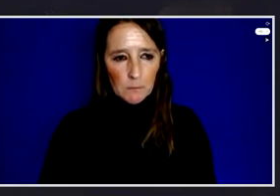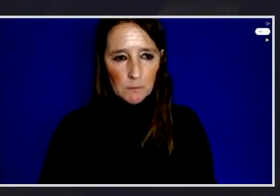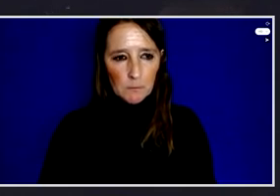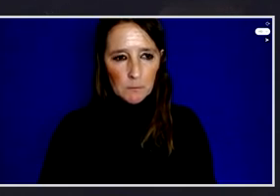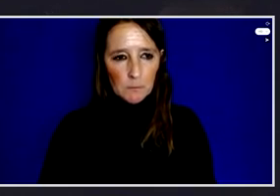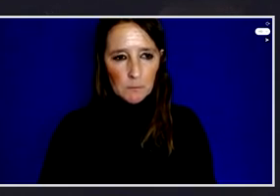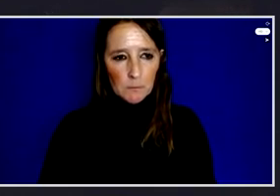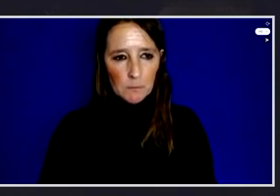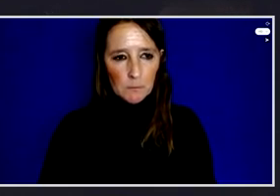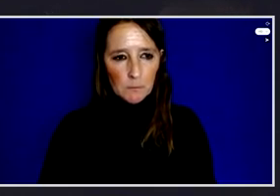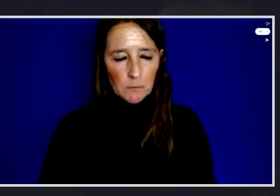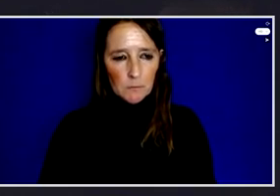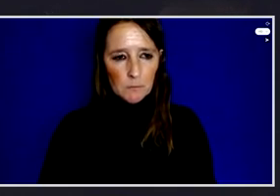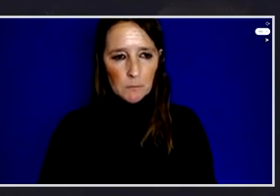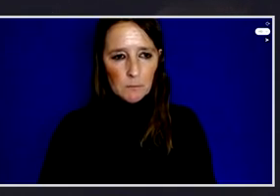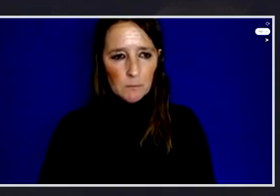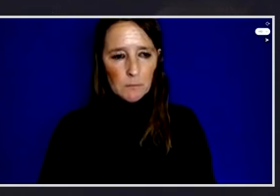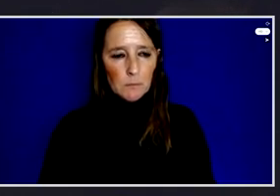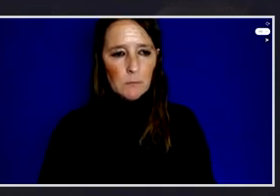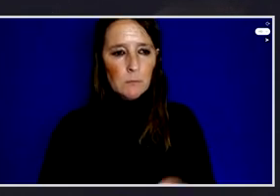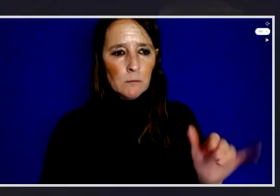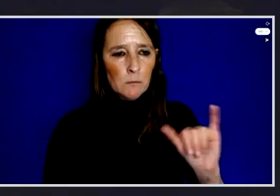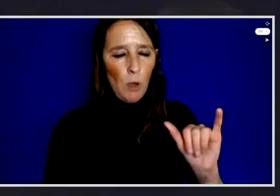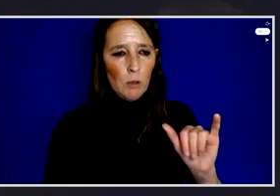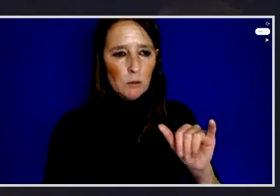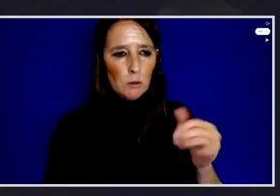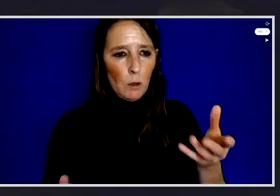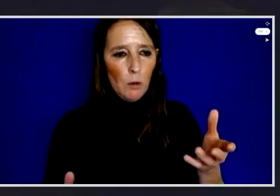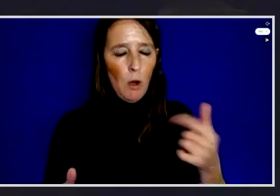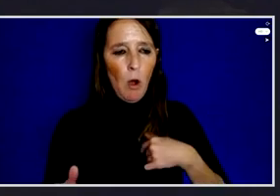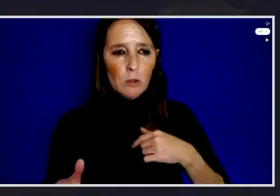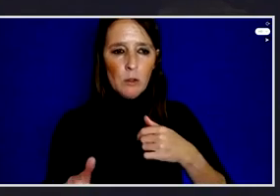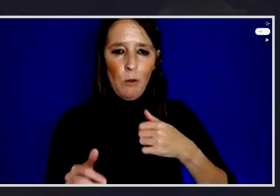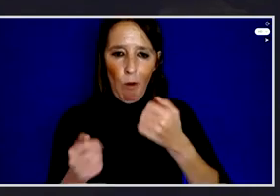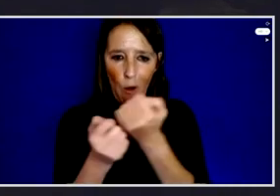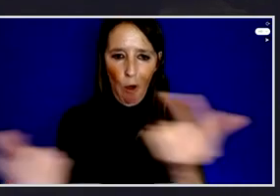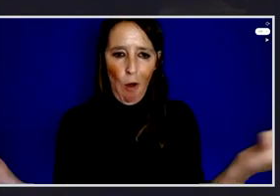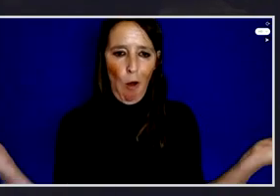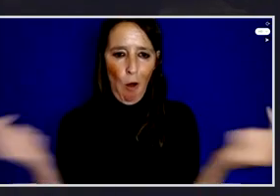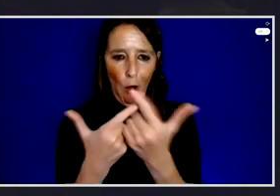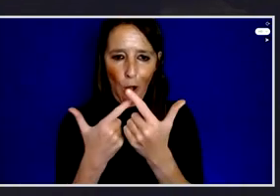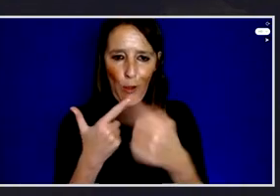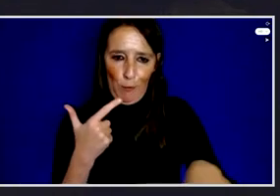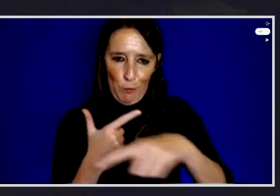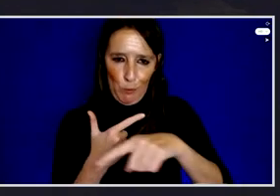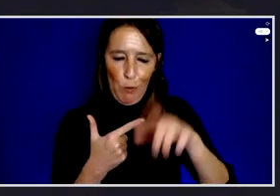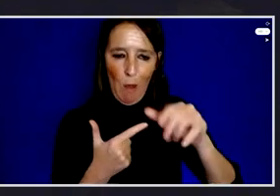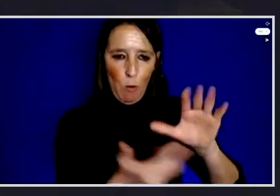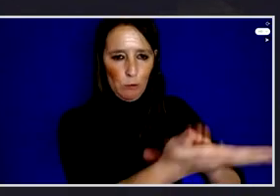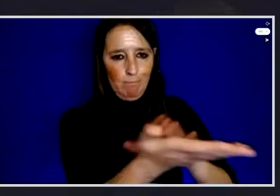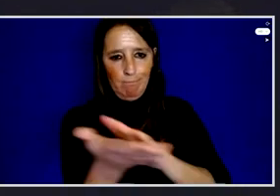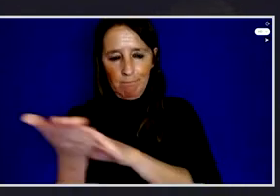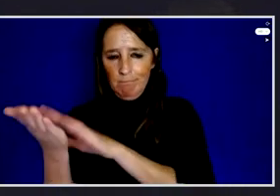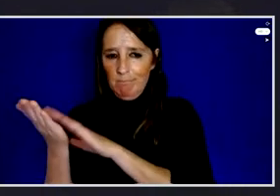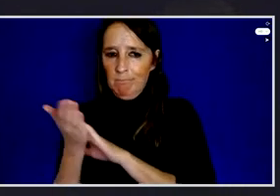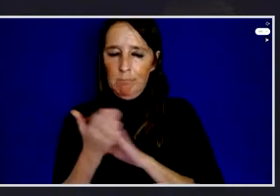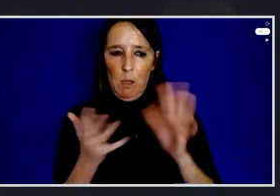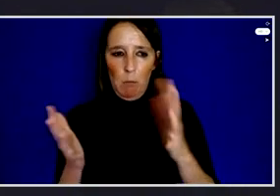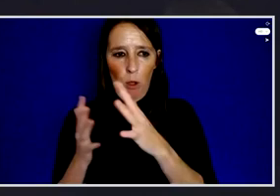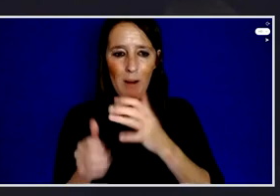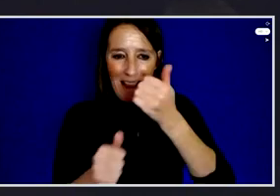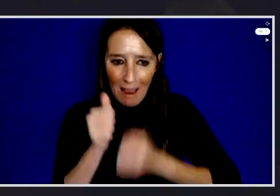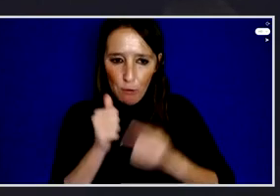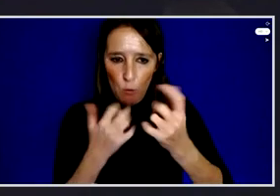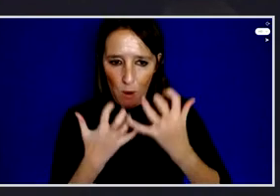and let me conclude also just by applauding each and every one of you everyone in this audience tonight is in one way or another taking part